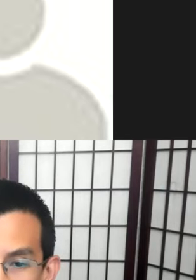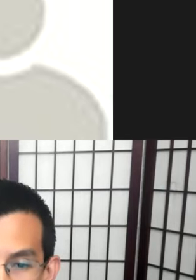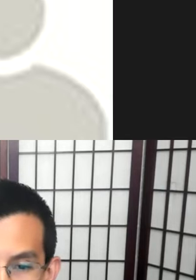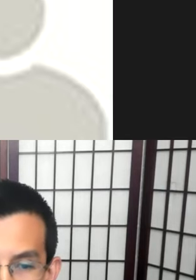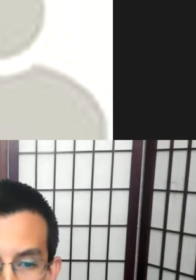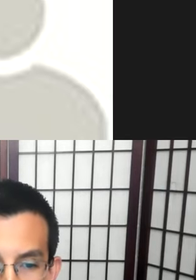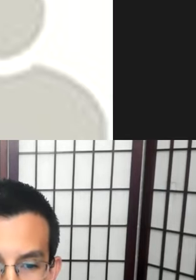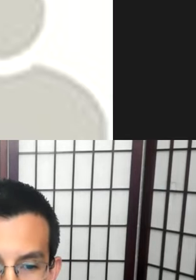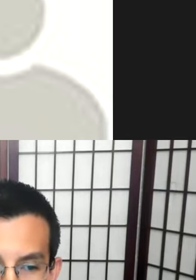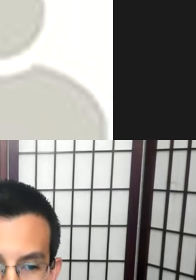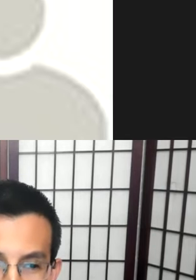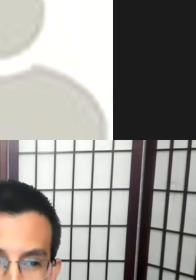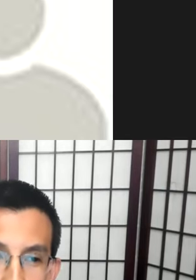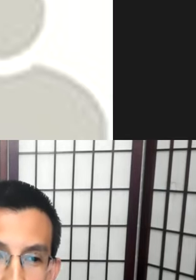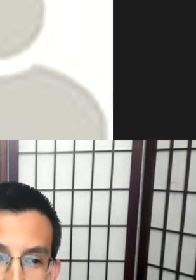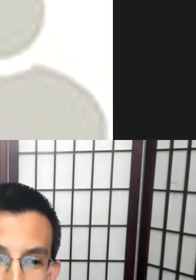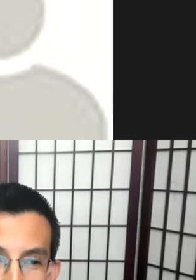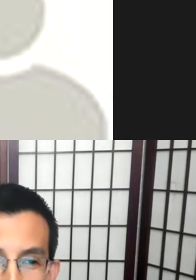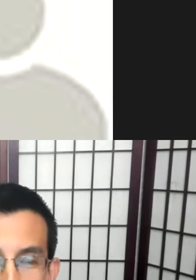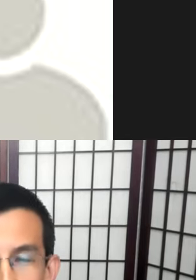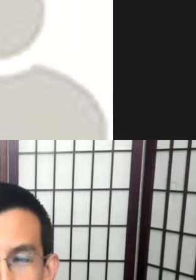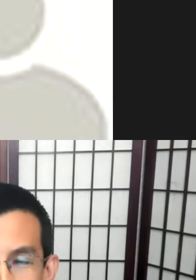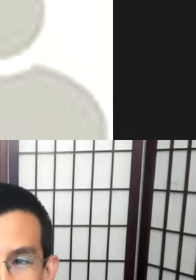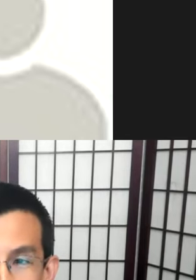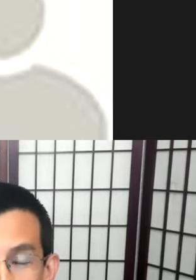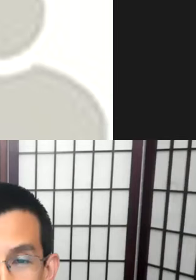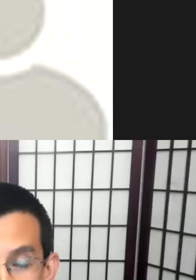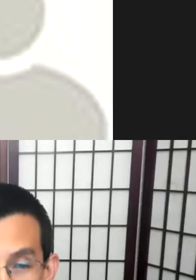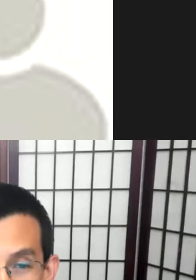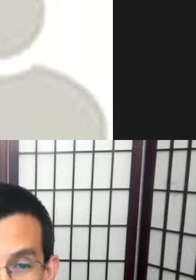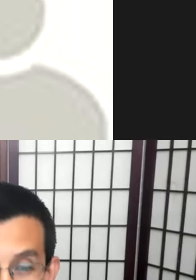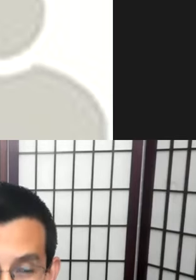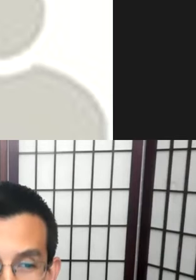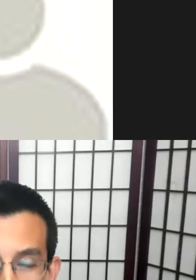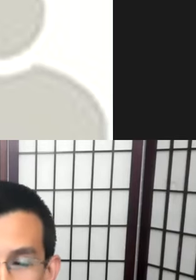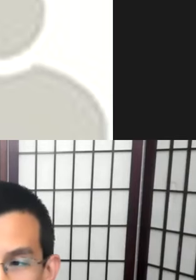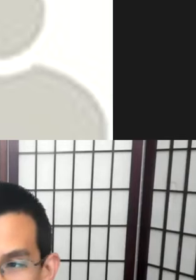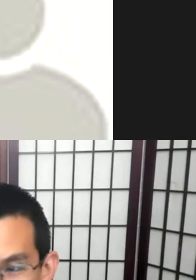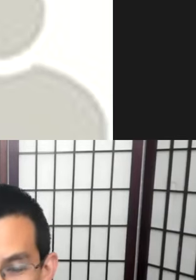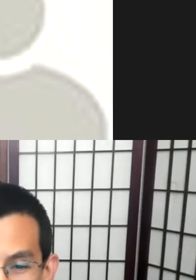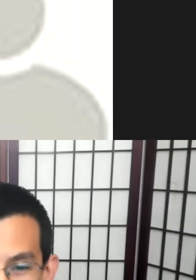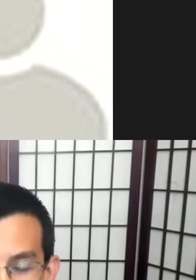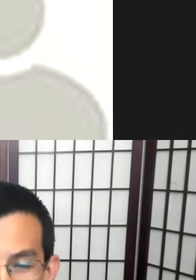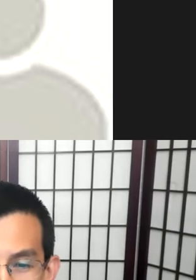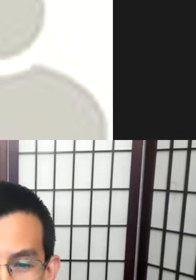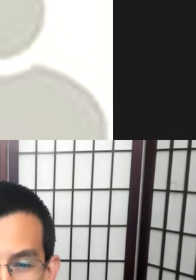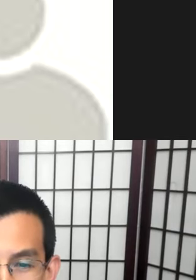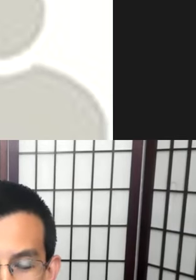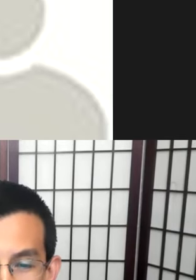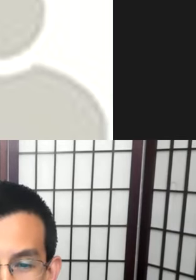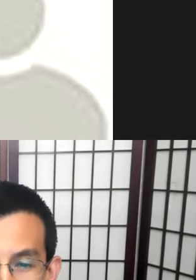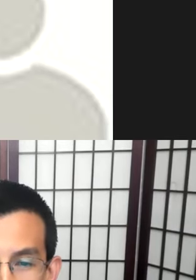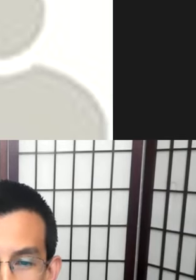specific strategy for this. An idea for this particular conference, as well as for all academic